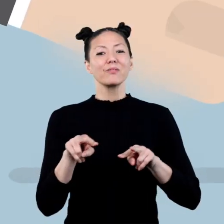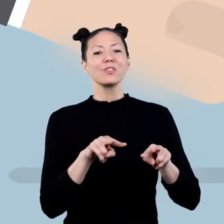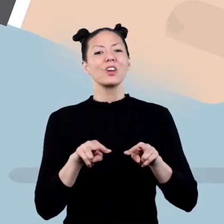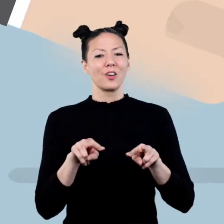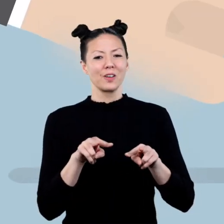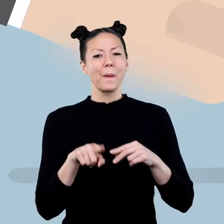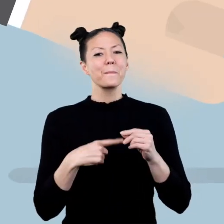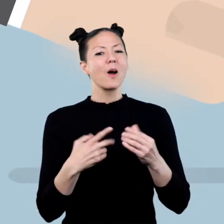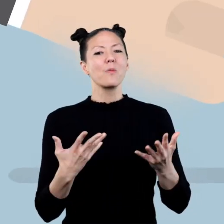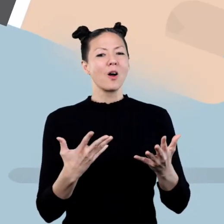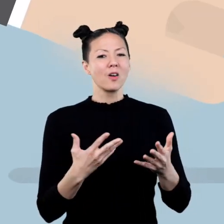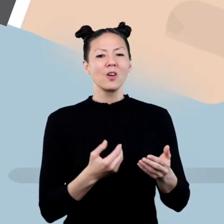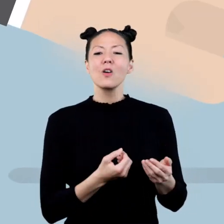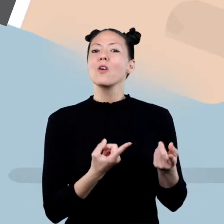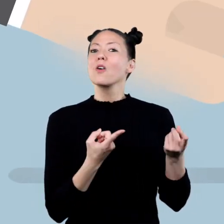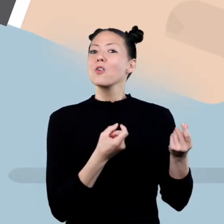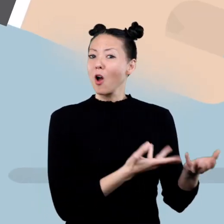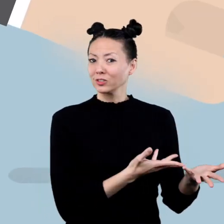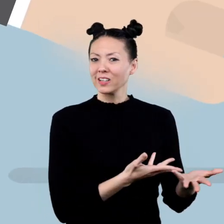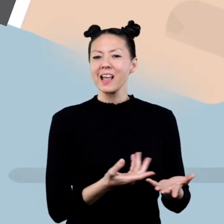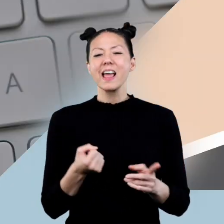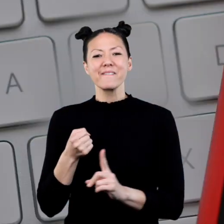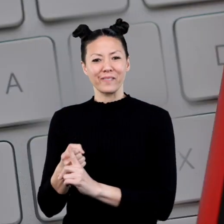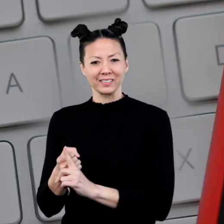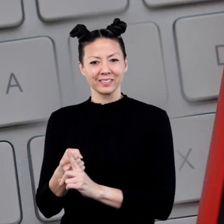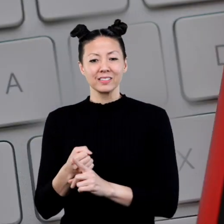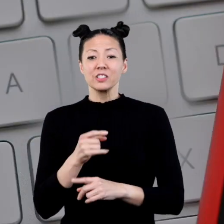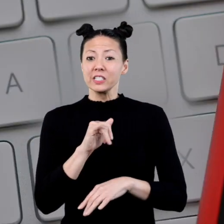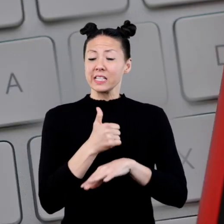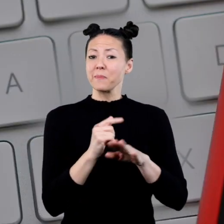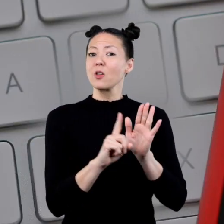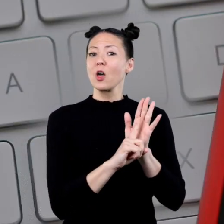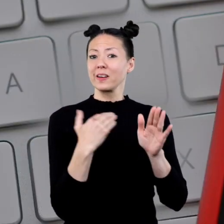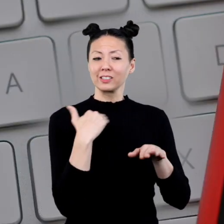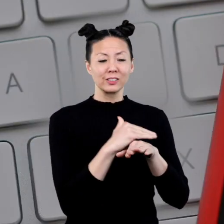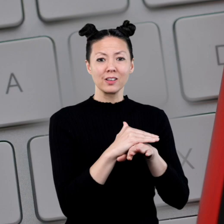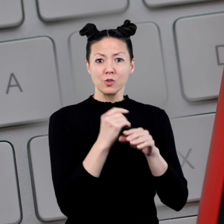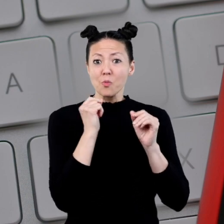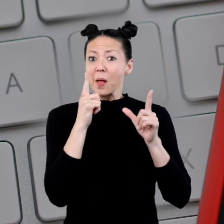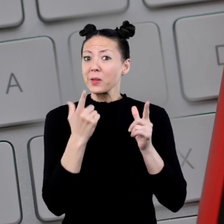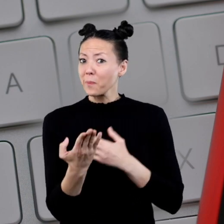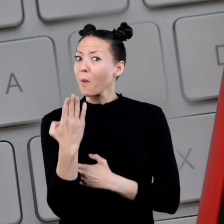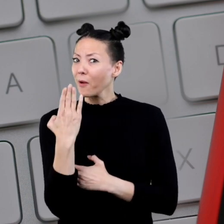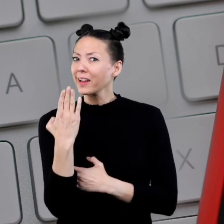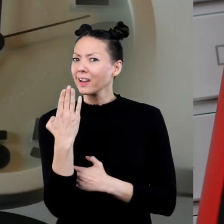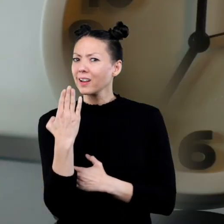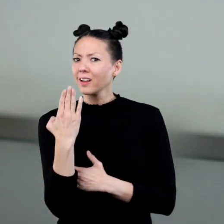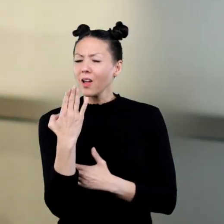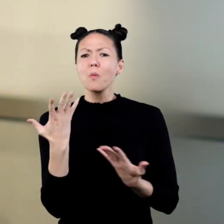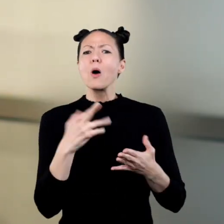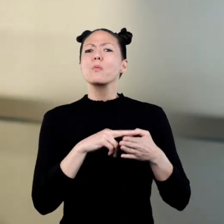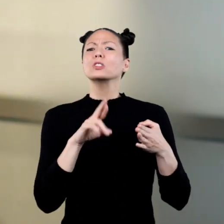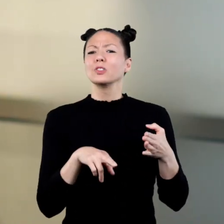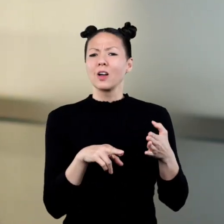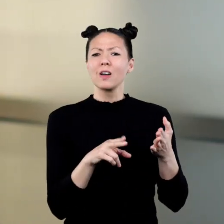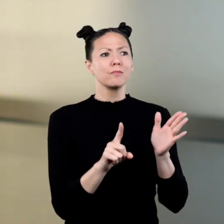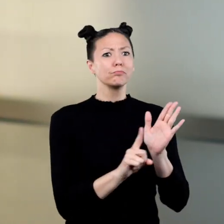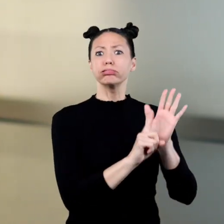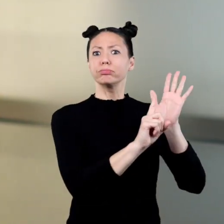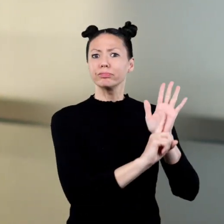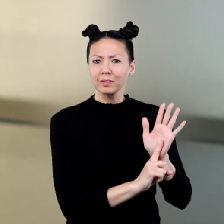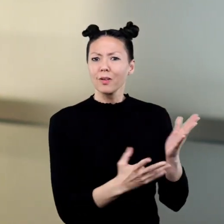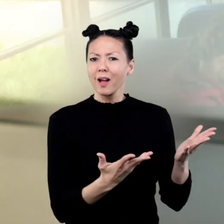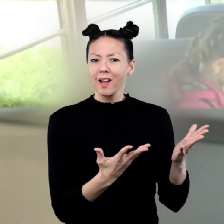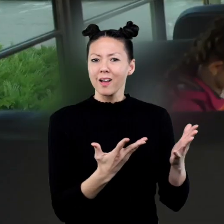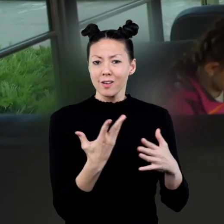This video is about cause and effect. Did you set an alarm last night to wake you up in the morning? What was the result when the